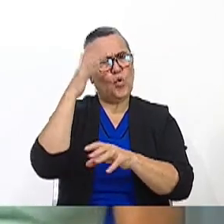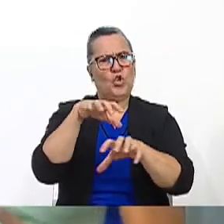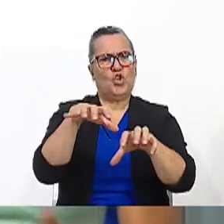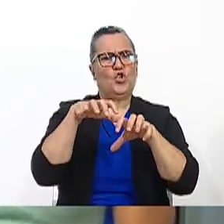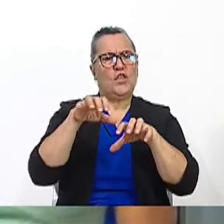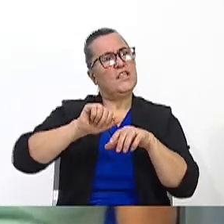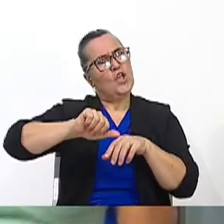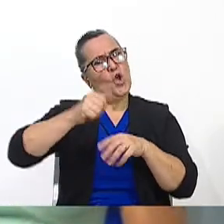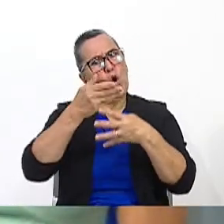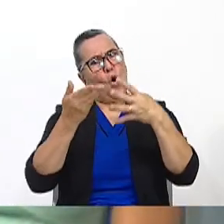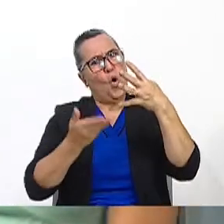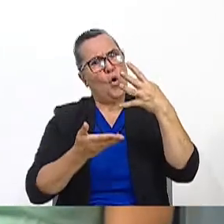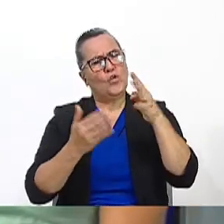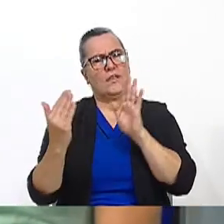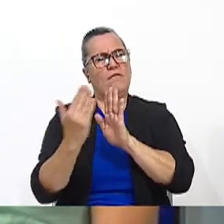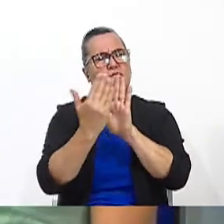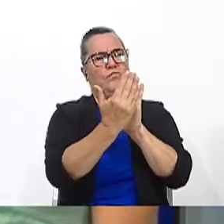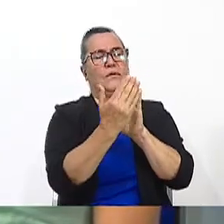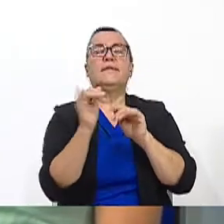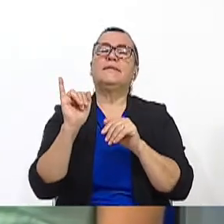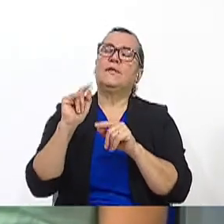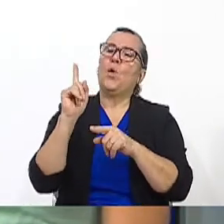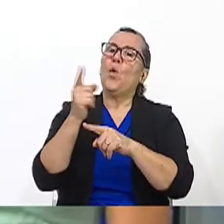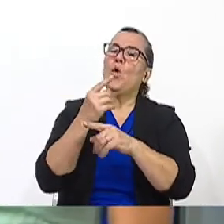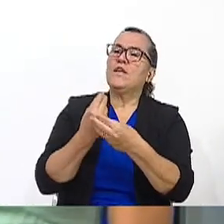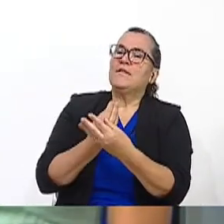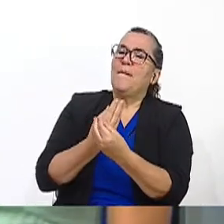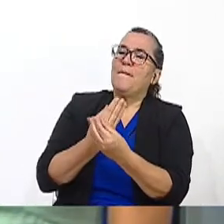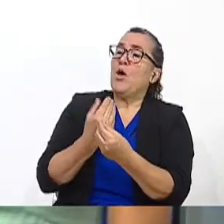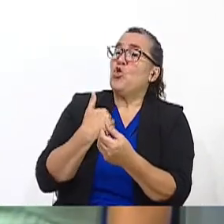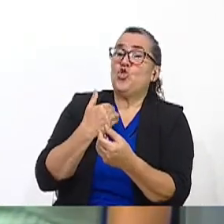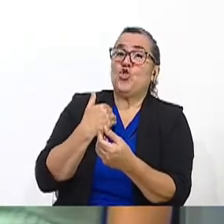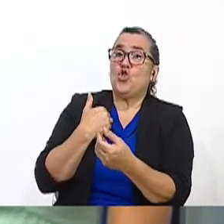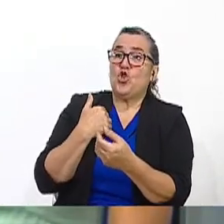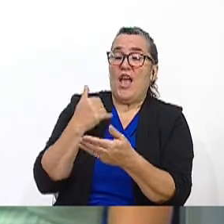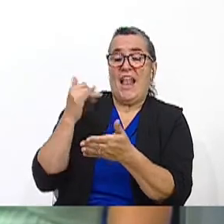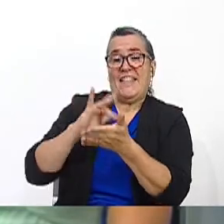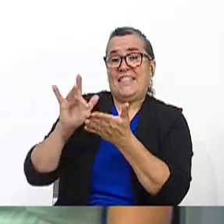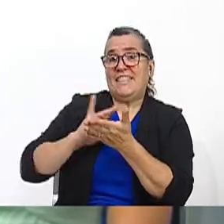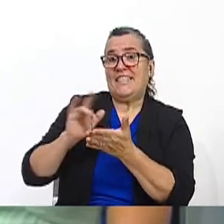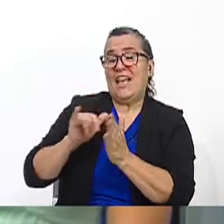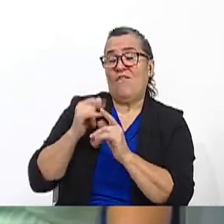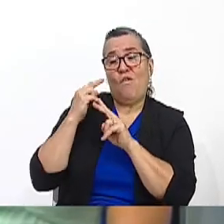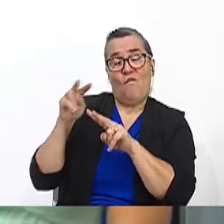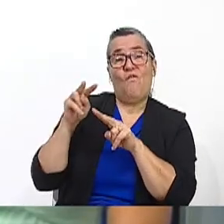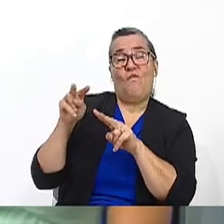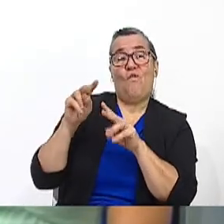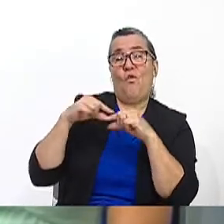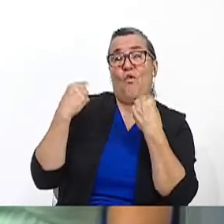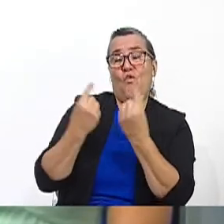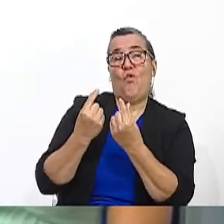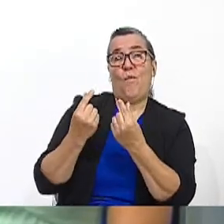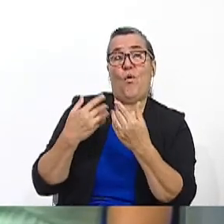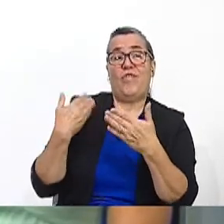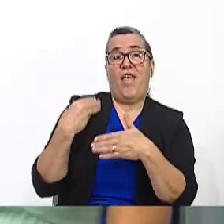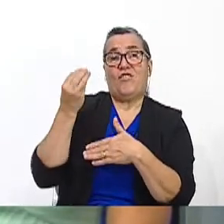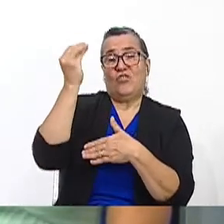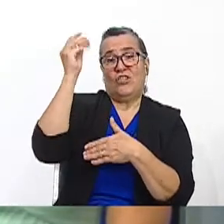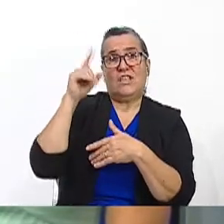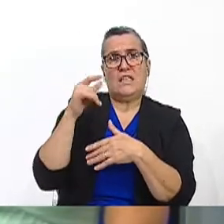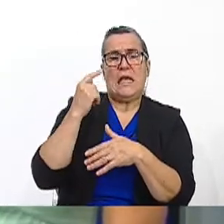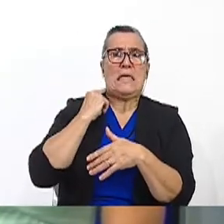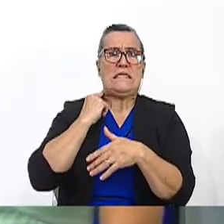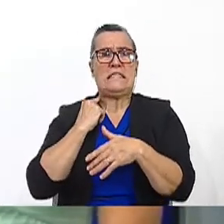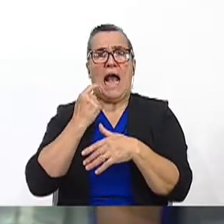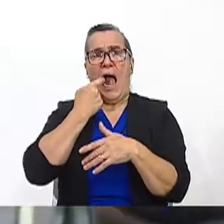other issues that they're facing. Yeah. One of those, the fear of not having their cell phone. Watch how a group of teens discover their digital addiction